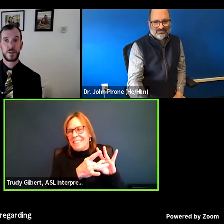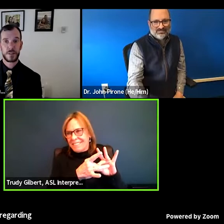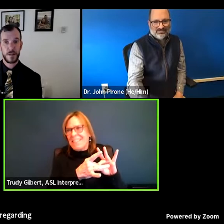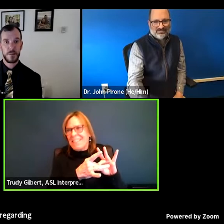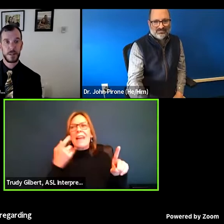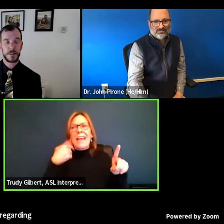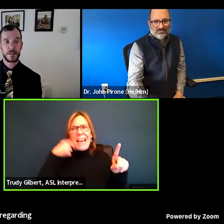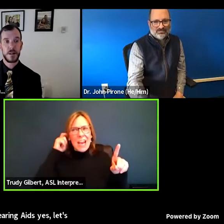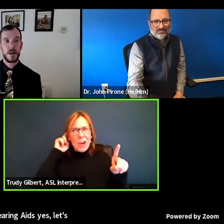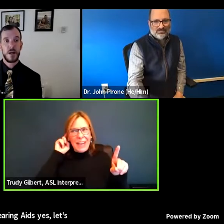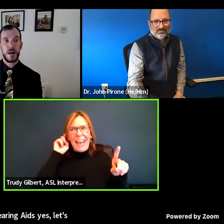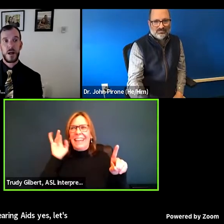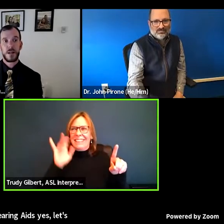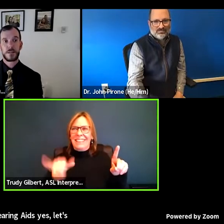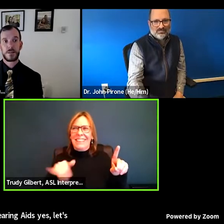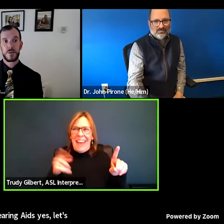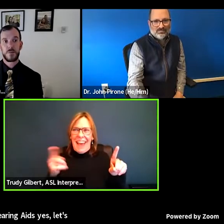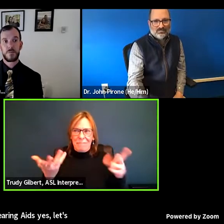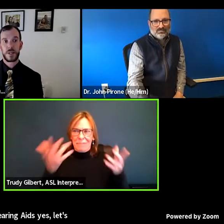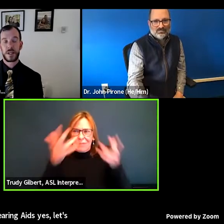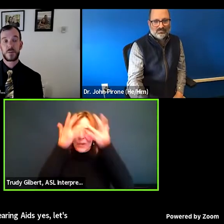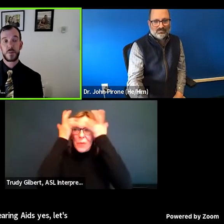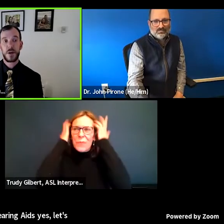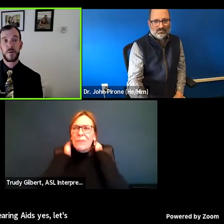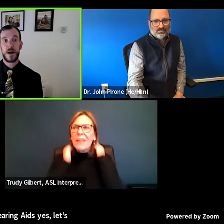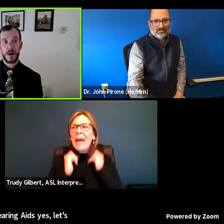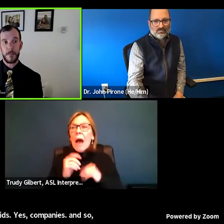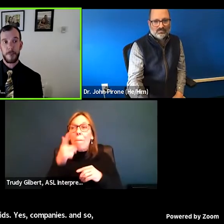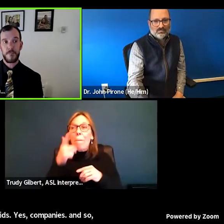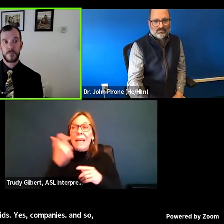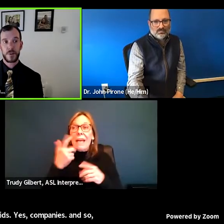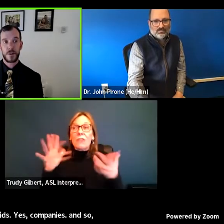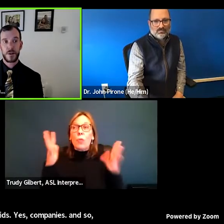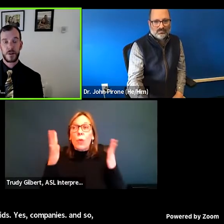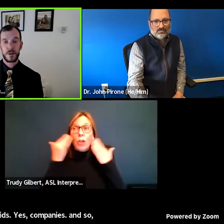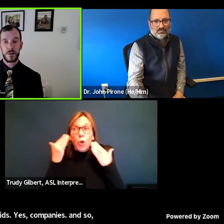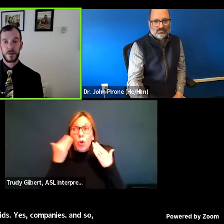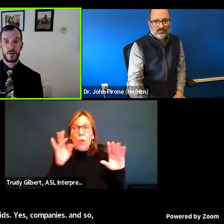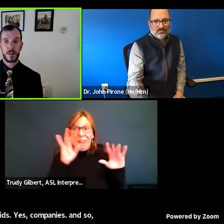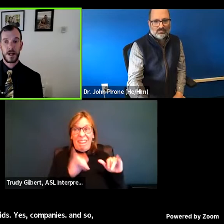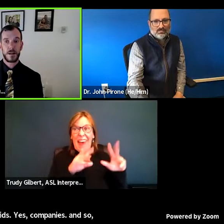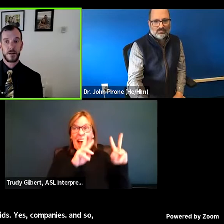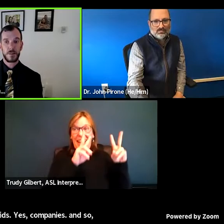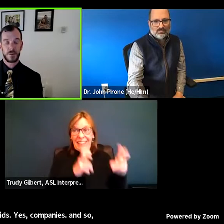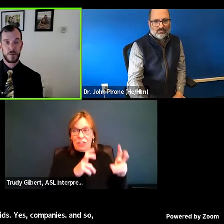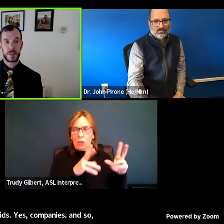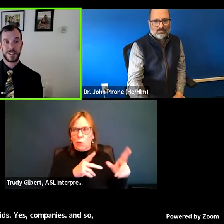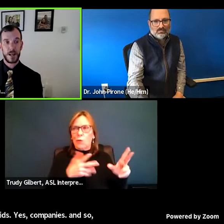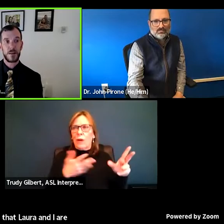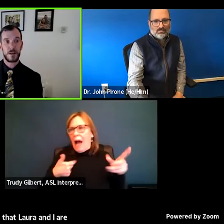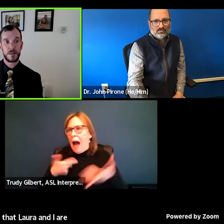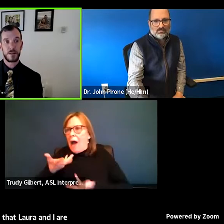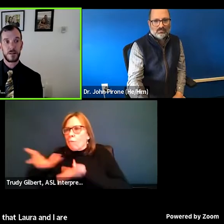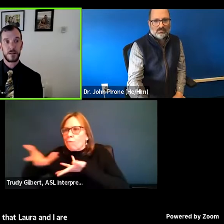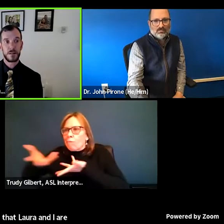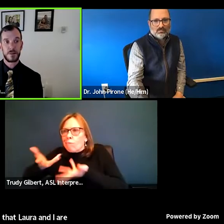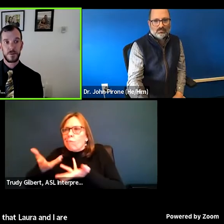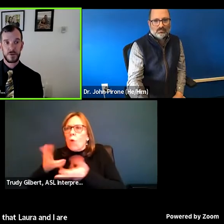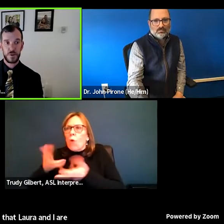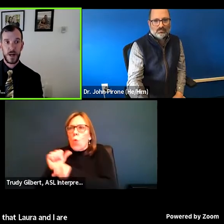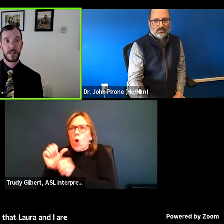Yes. And so, because we know that, Laura and I are able to work together